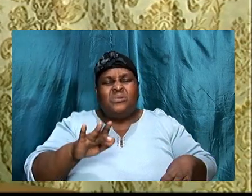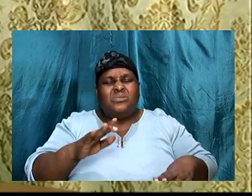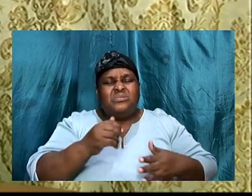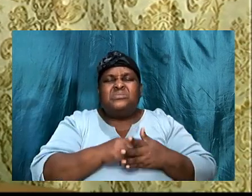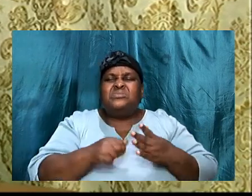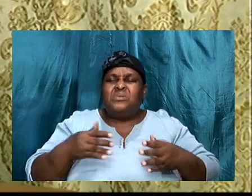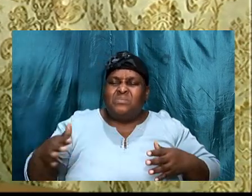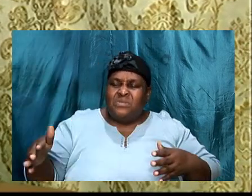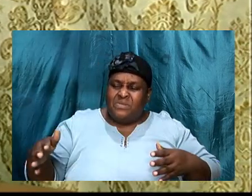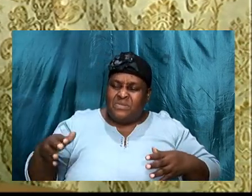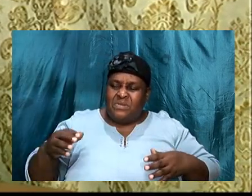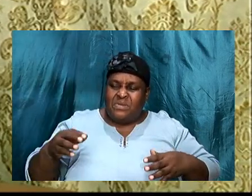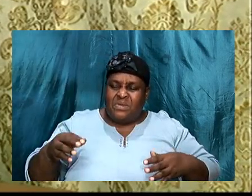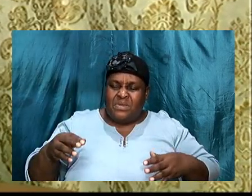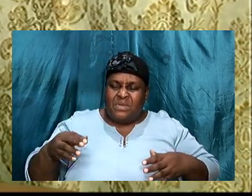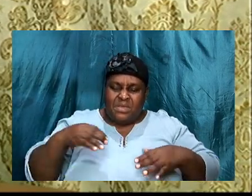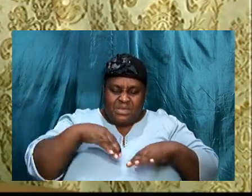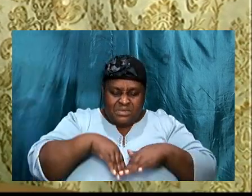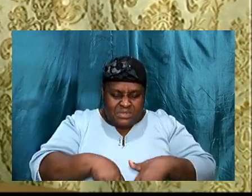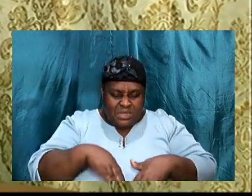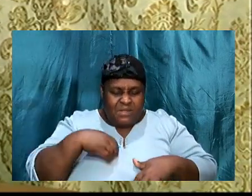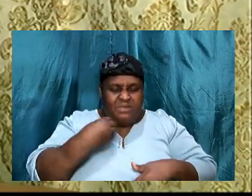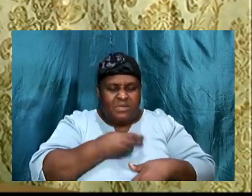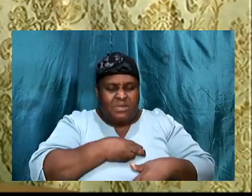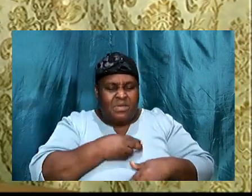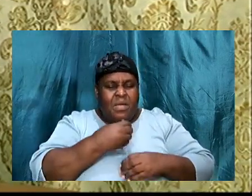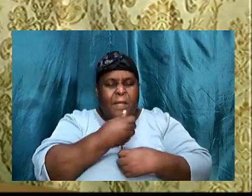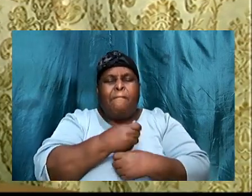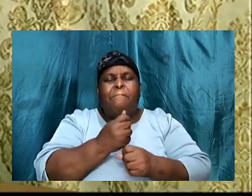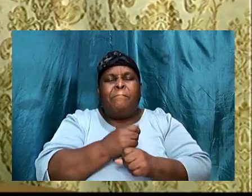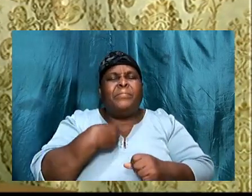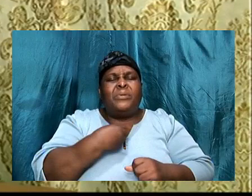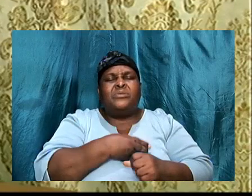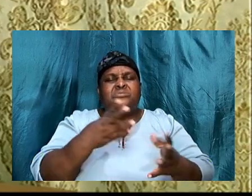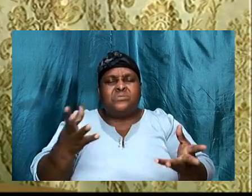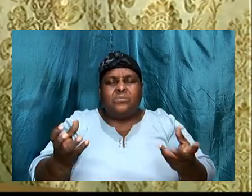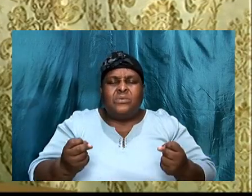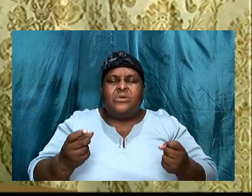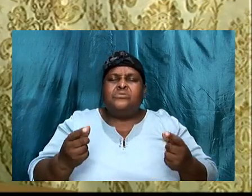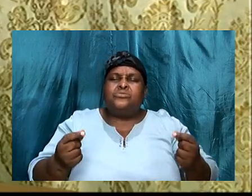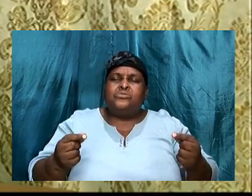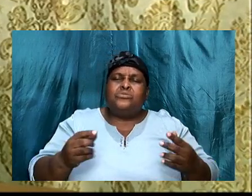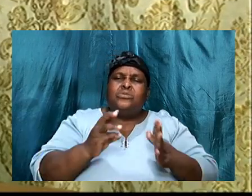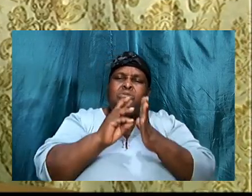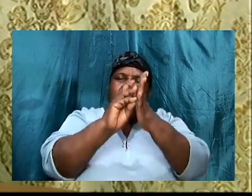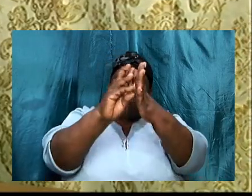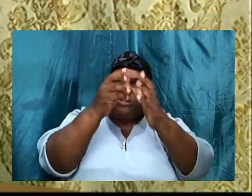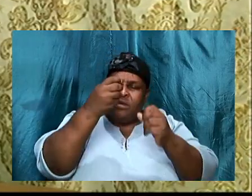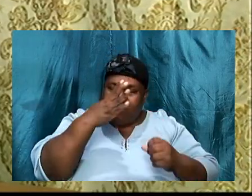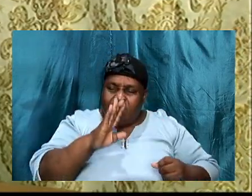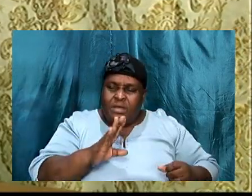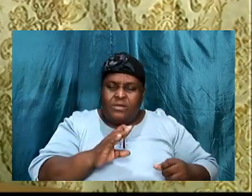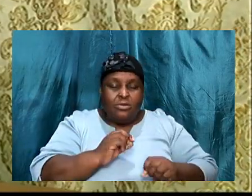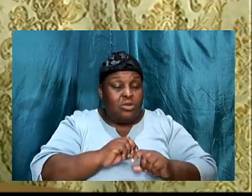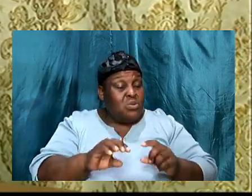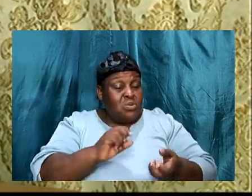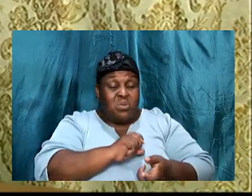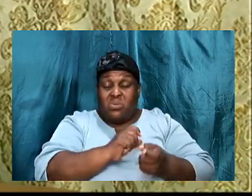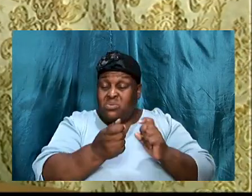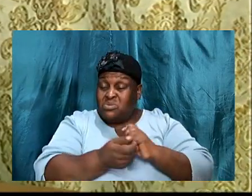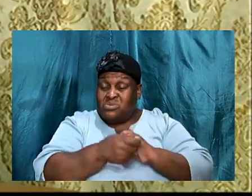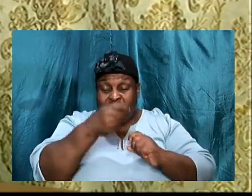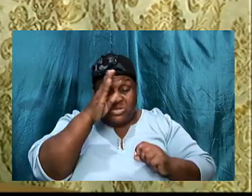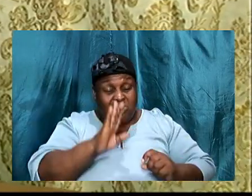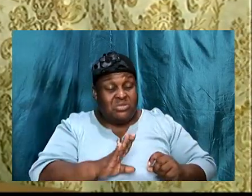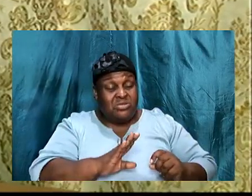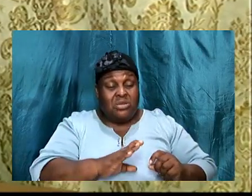make us, want to do, the will of God, irrespective of, what we do. It doesn't change, God's plan, doesn't change,